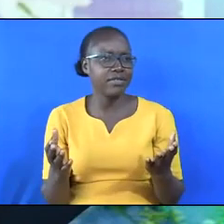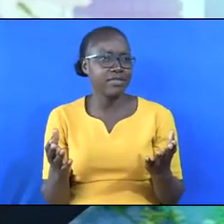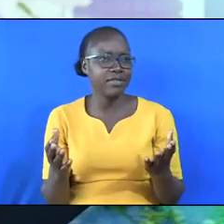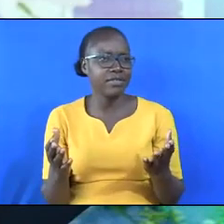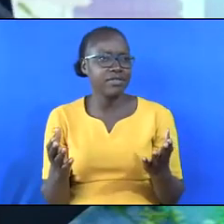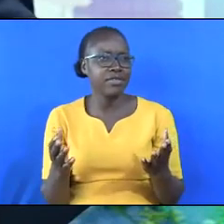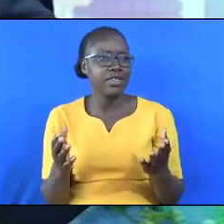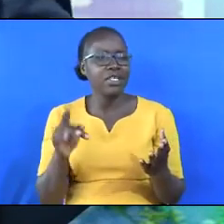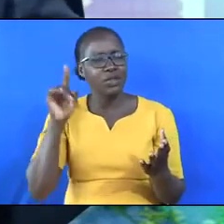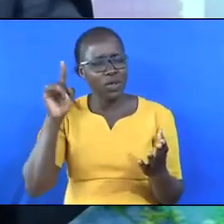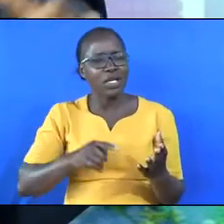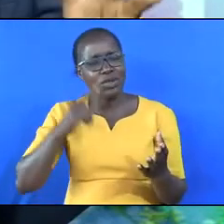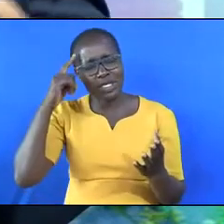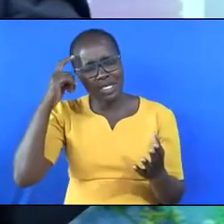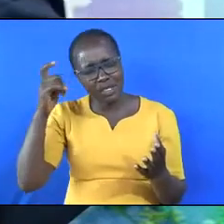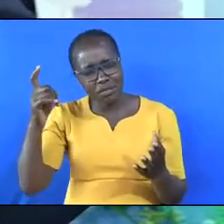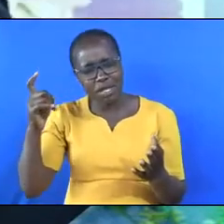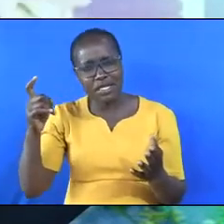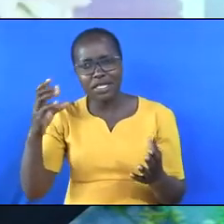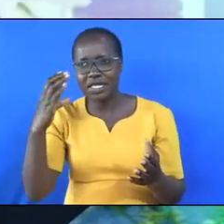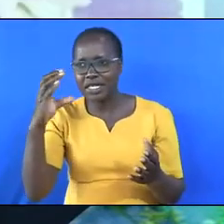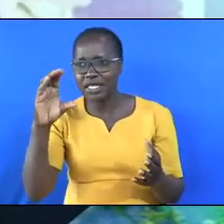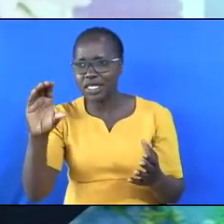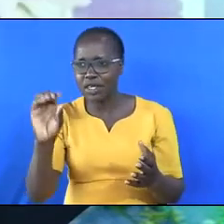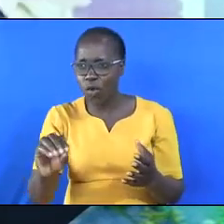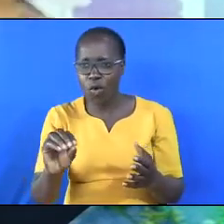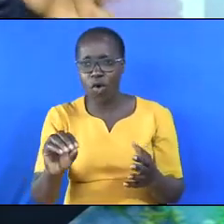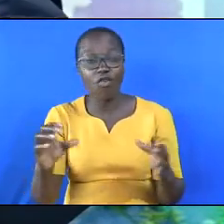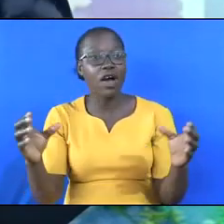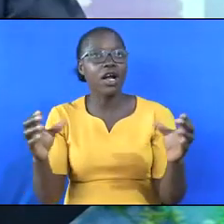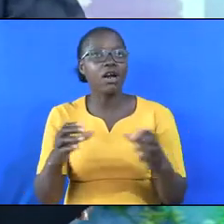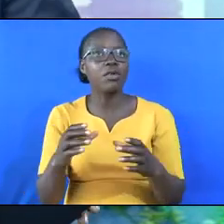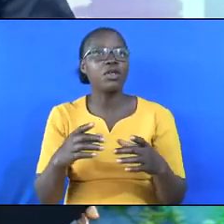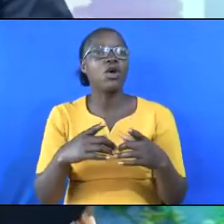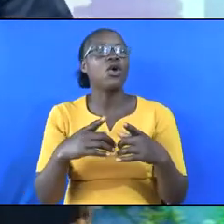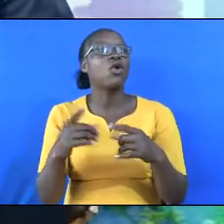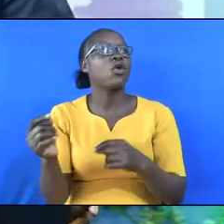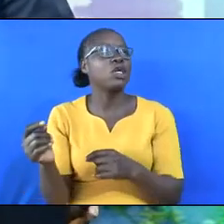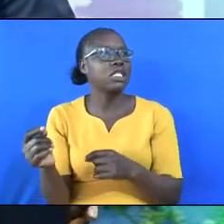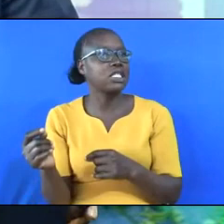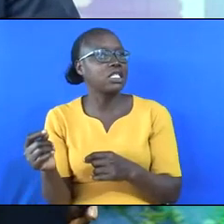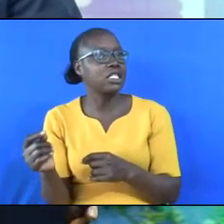Can we imagine a CEO of a company going to